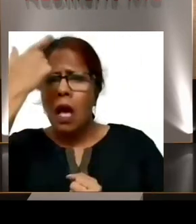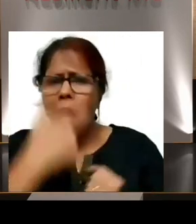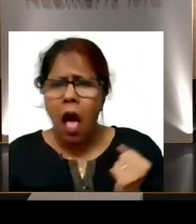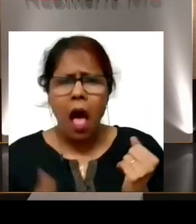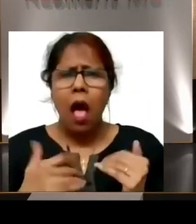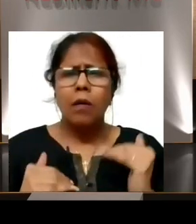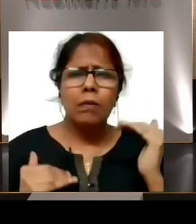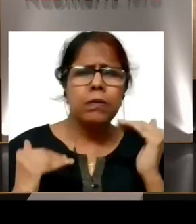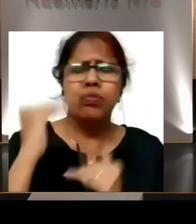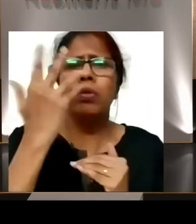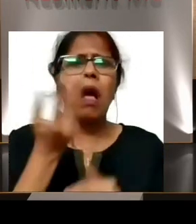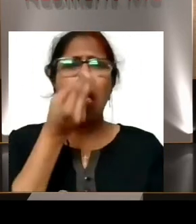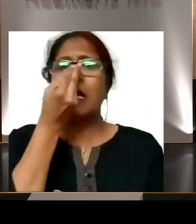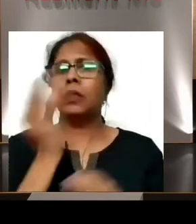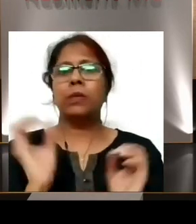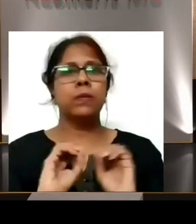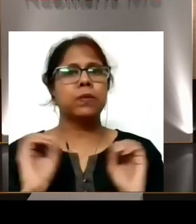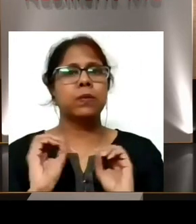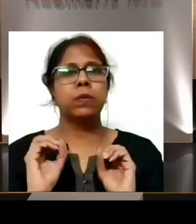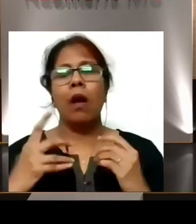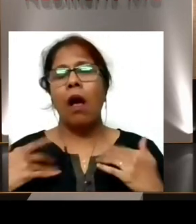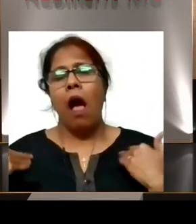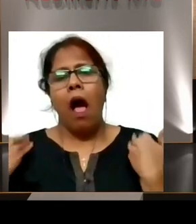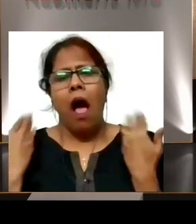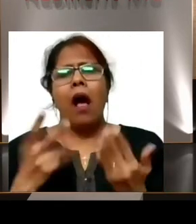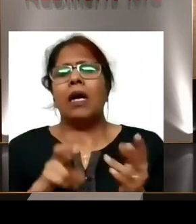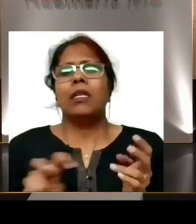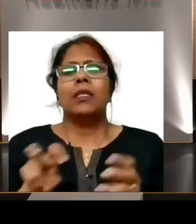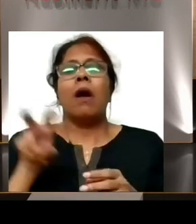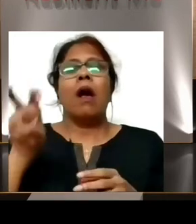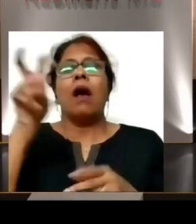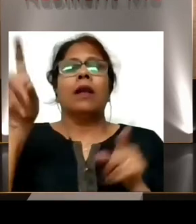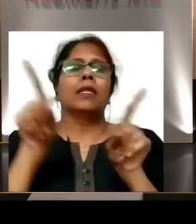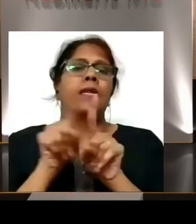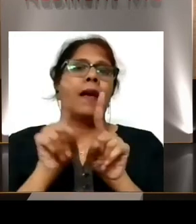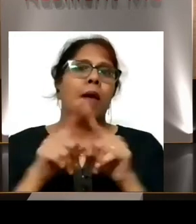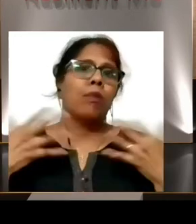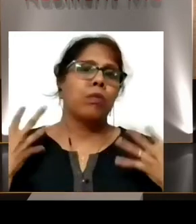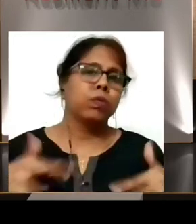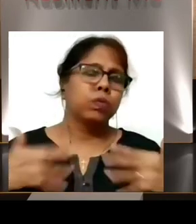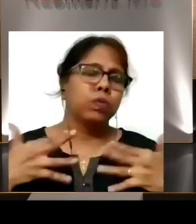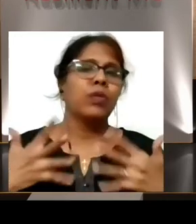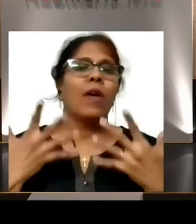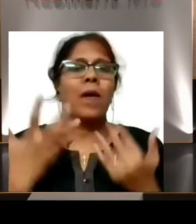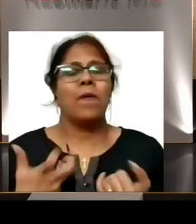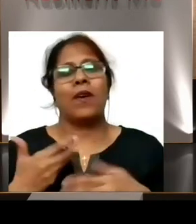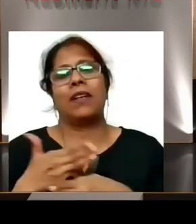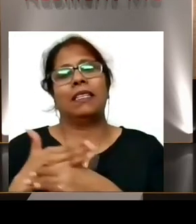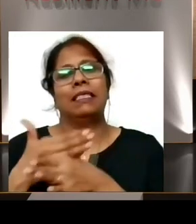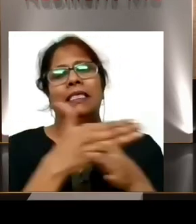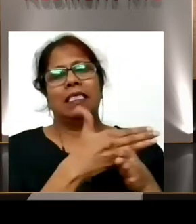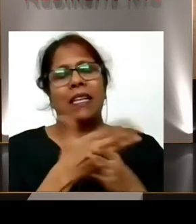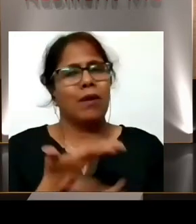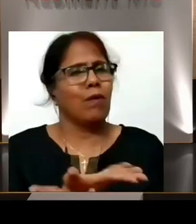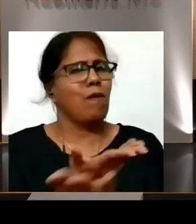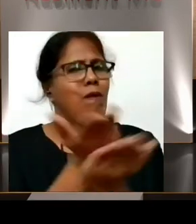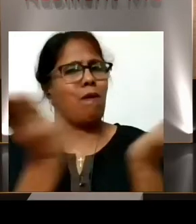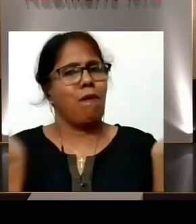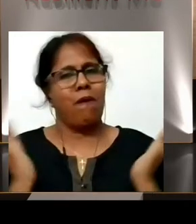It has been one incredible journey, and I would like to share this with everyone who's present here.